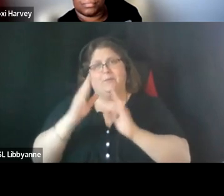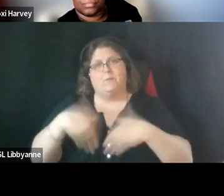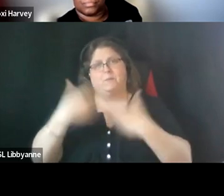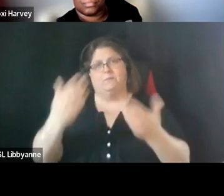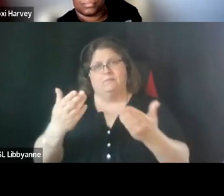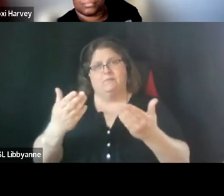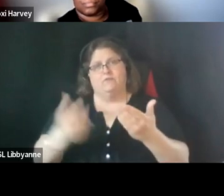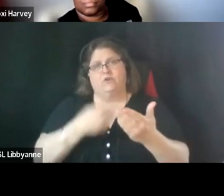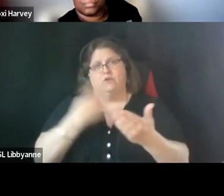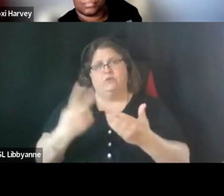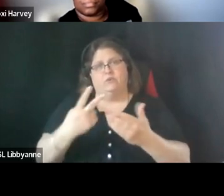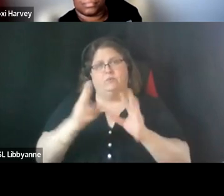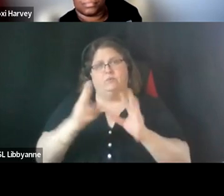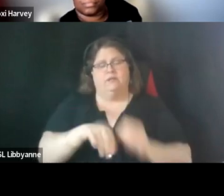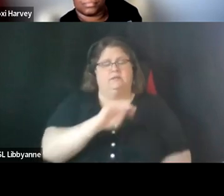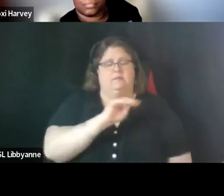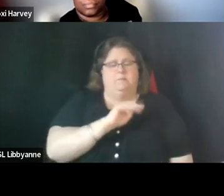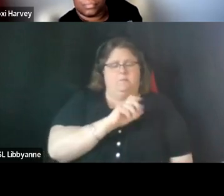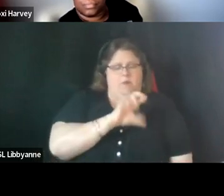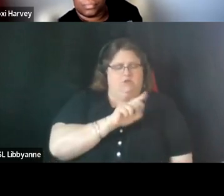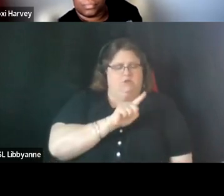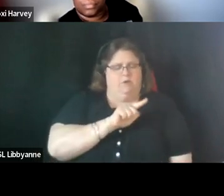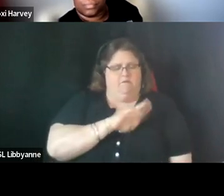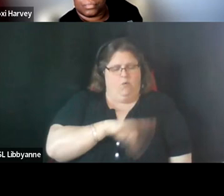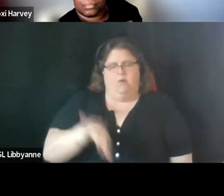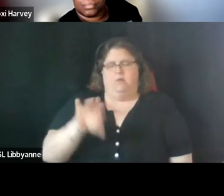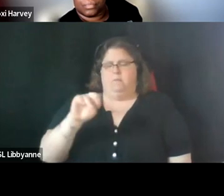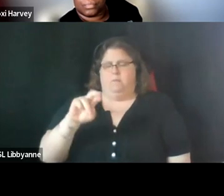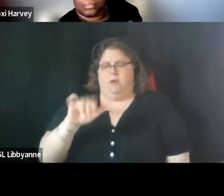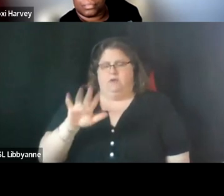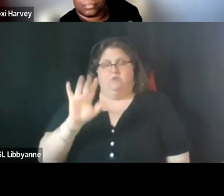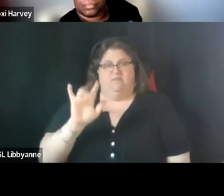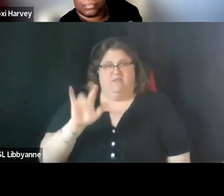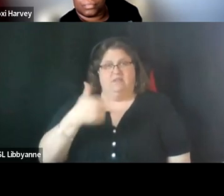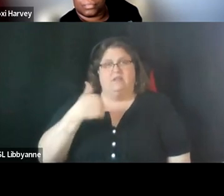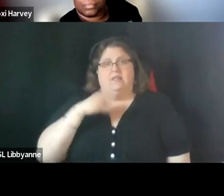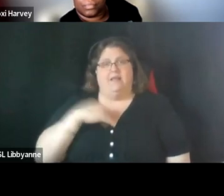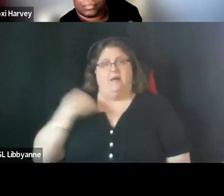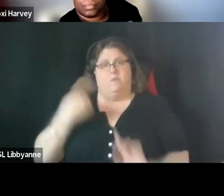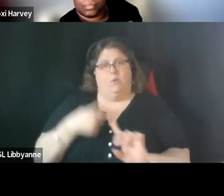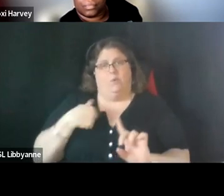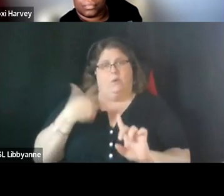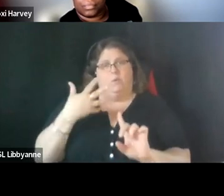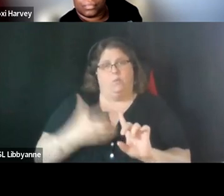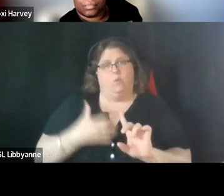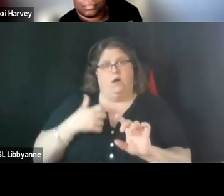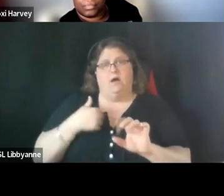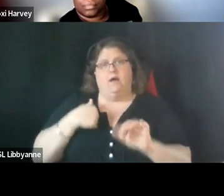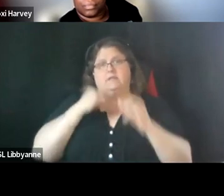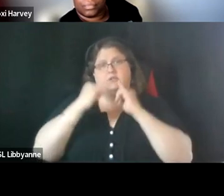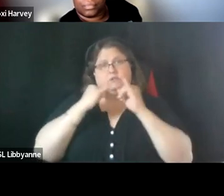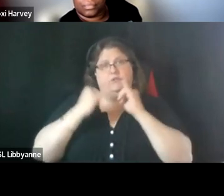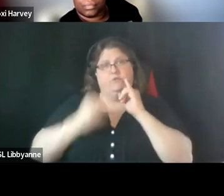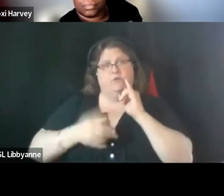from that point we determined that we wanted to conduct interviews for the most highly advantageous proposals